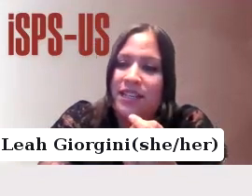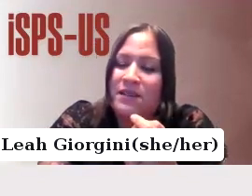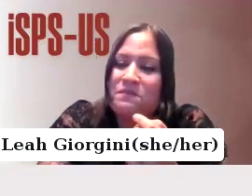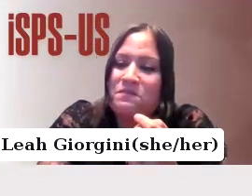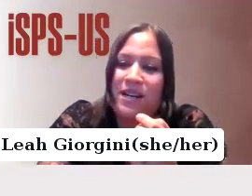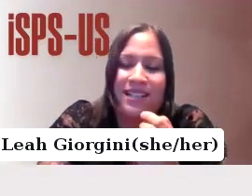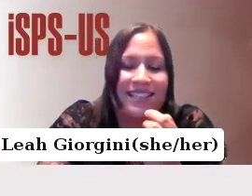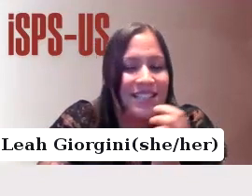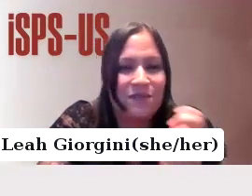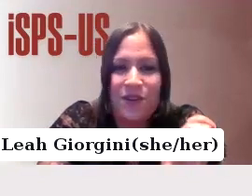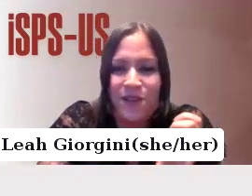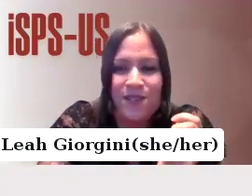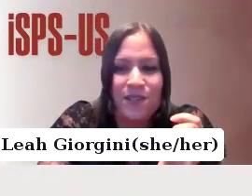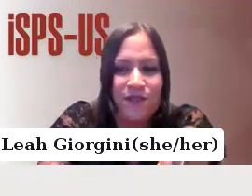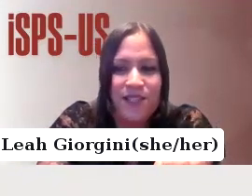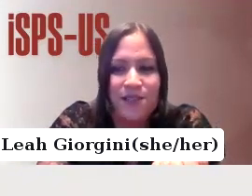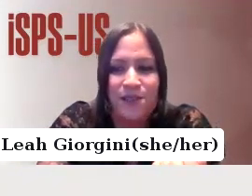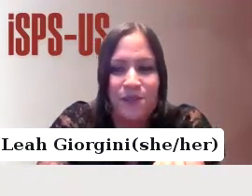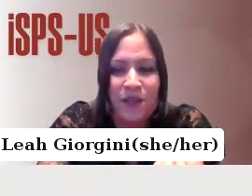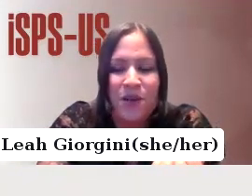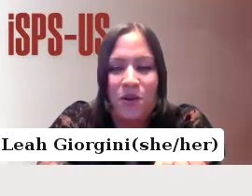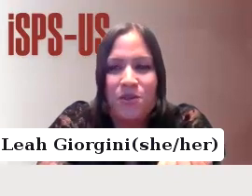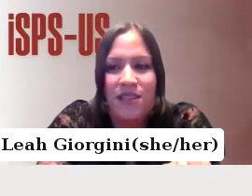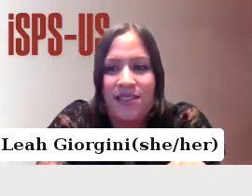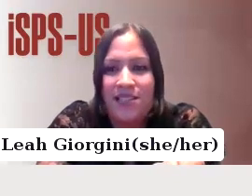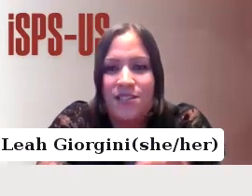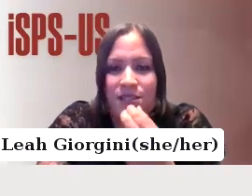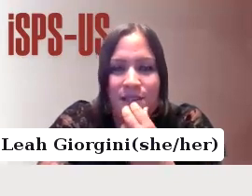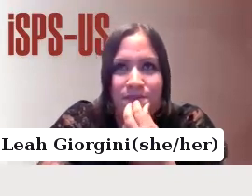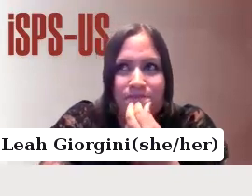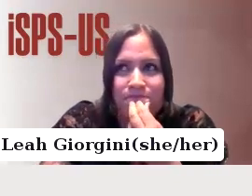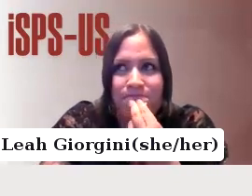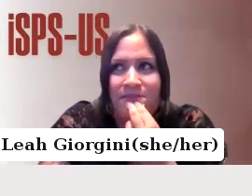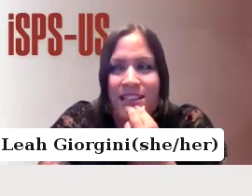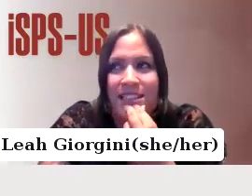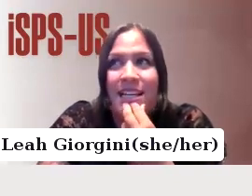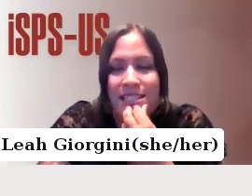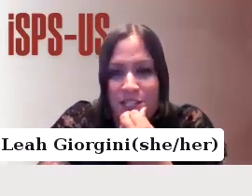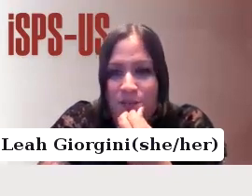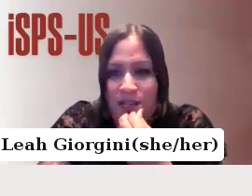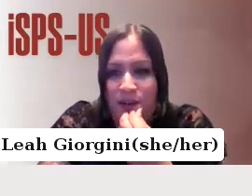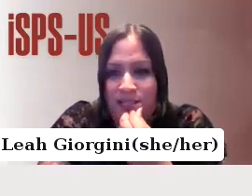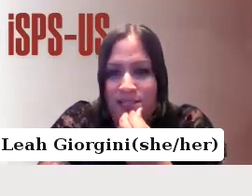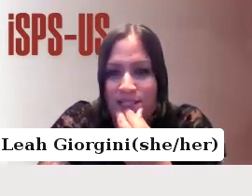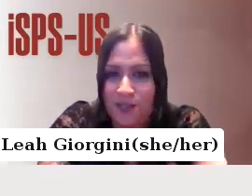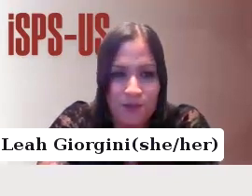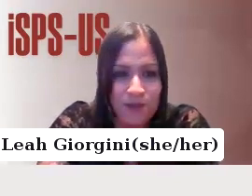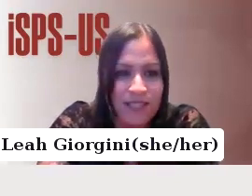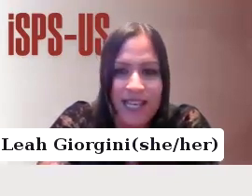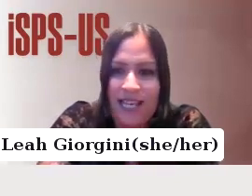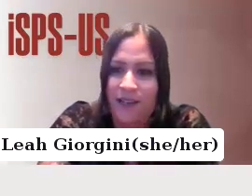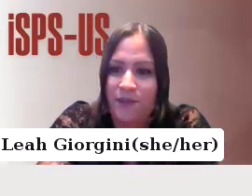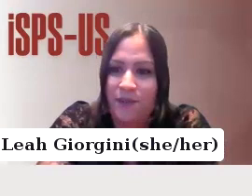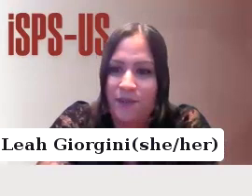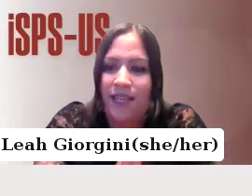treatment. But his focus on the physical also led to some less than humane purposes. So